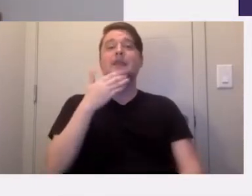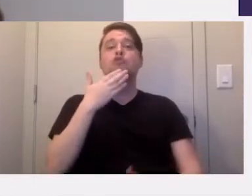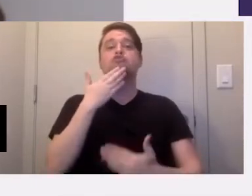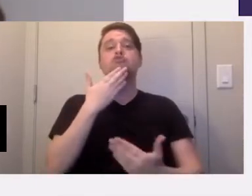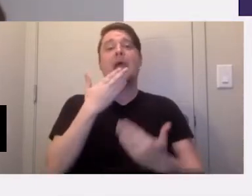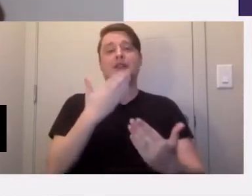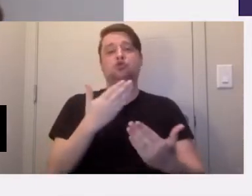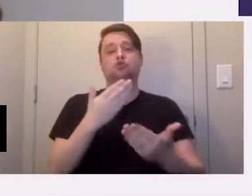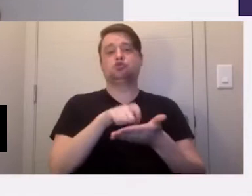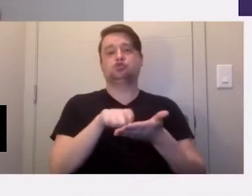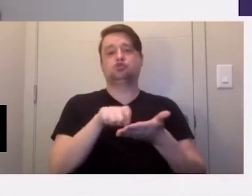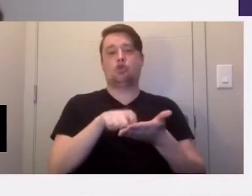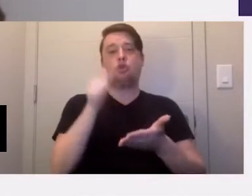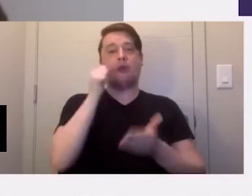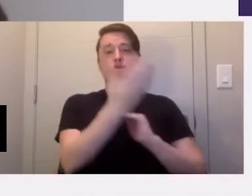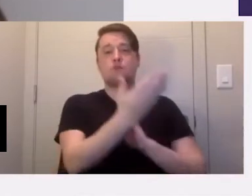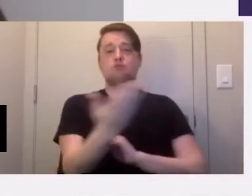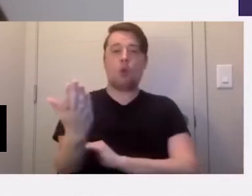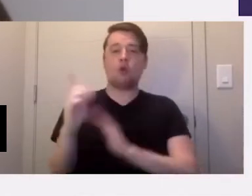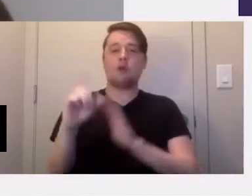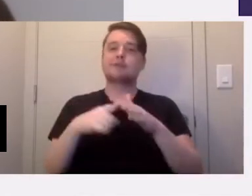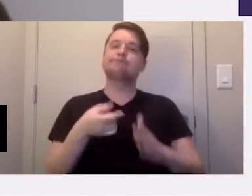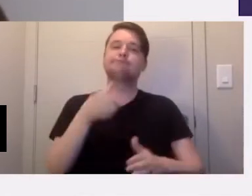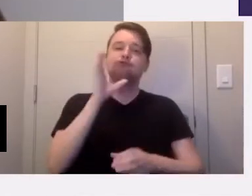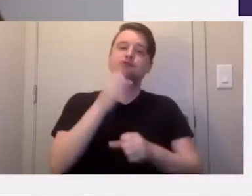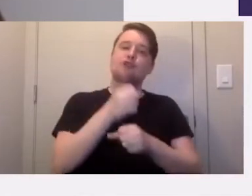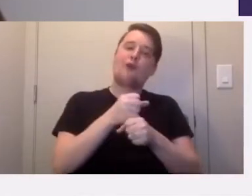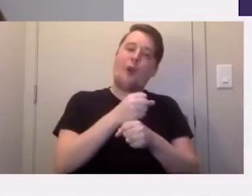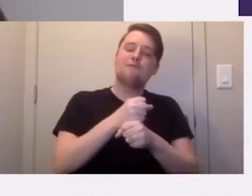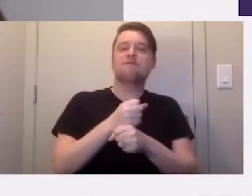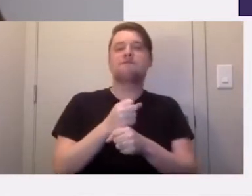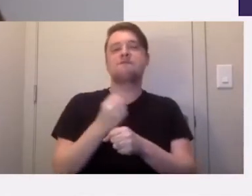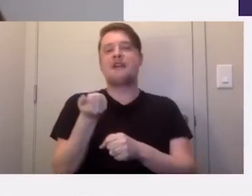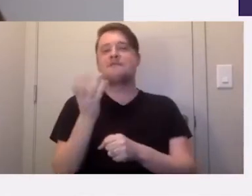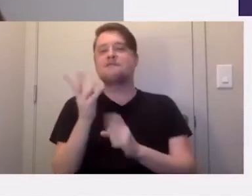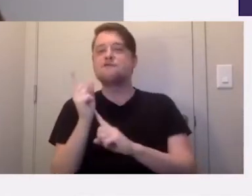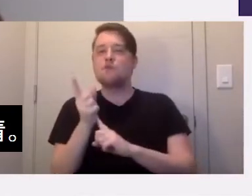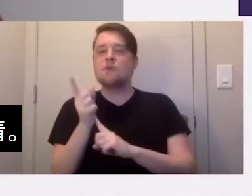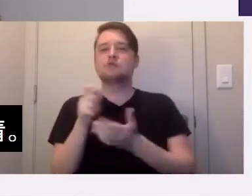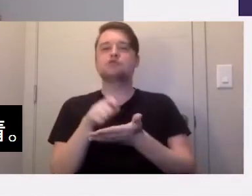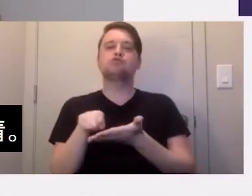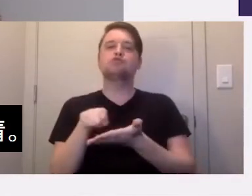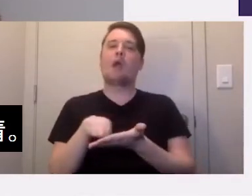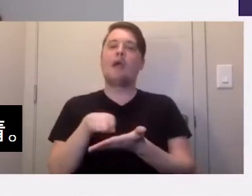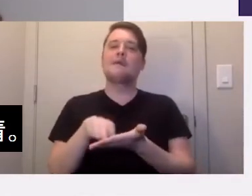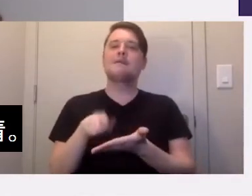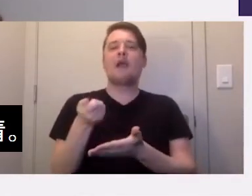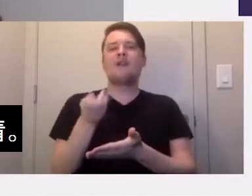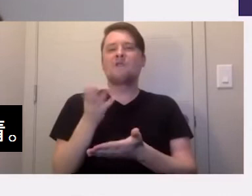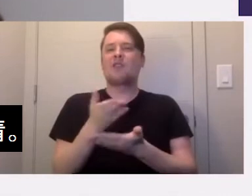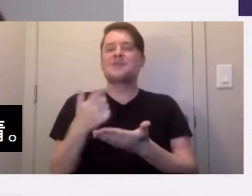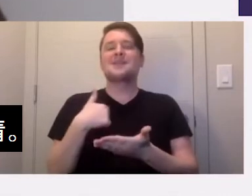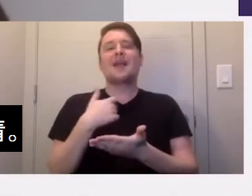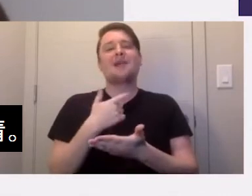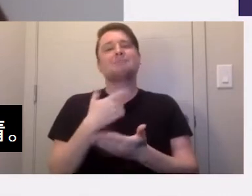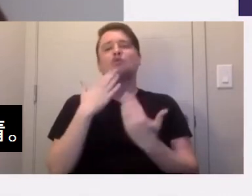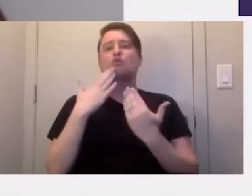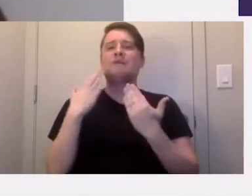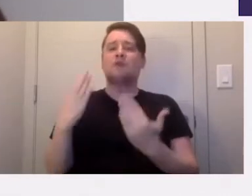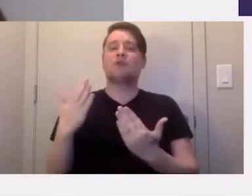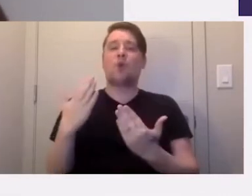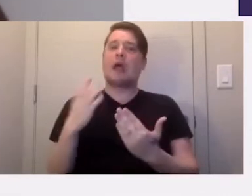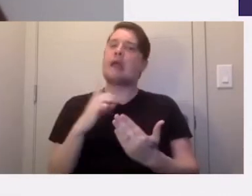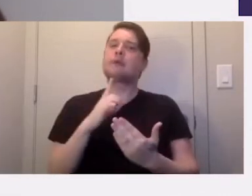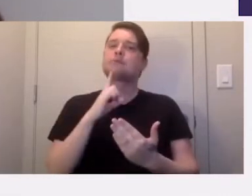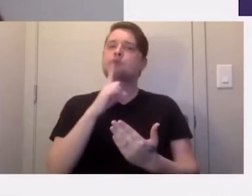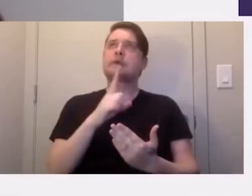Every morning, I start the day with a cup of coffee, and I just take a few minutes to write down a few things that I'm grateful for. And I find that